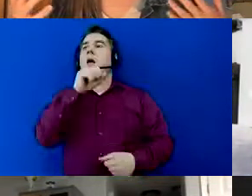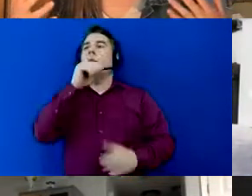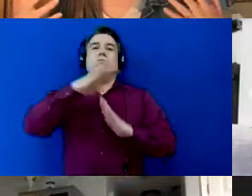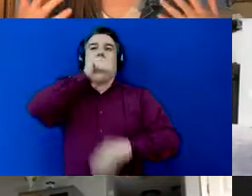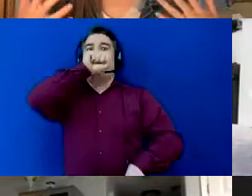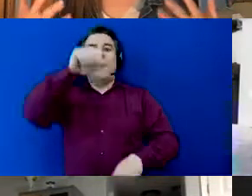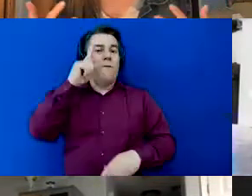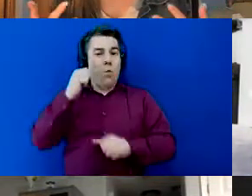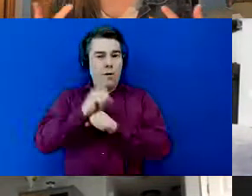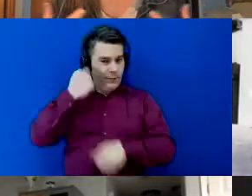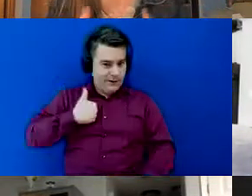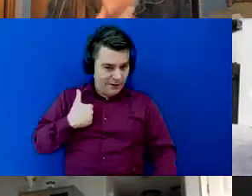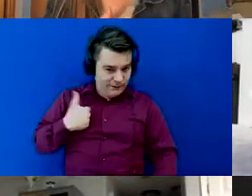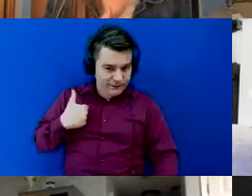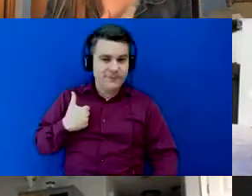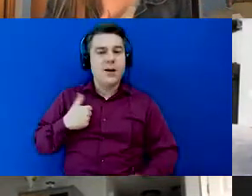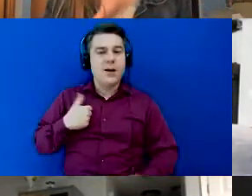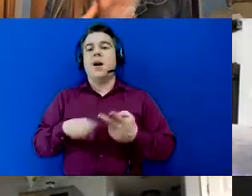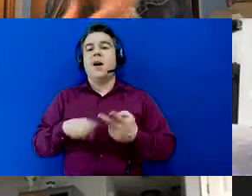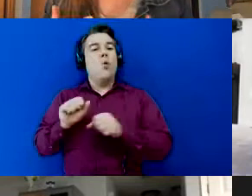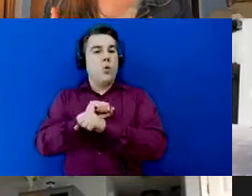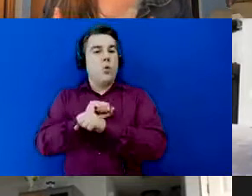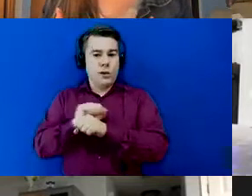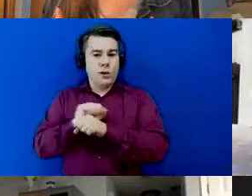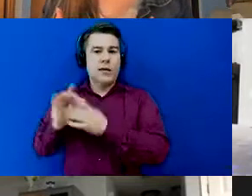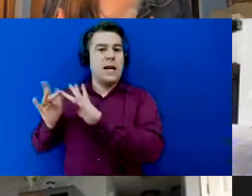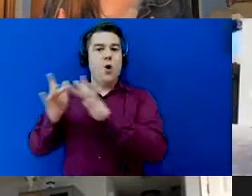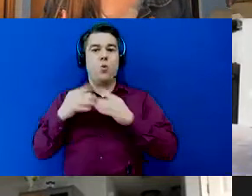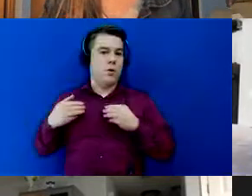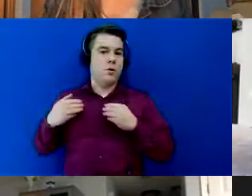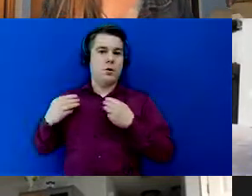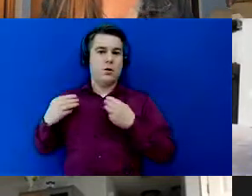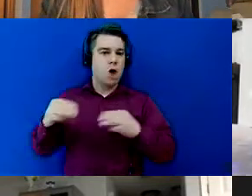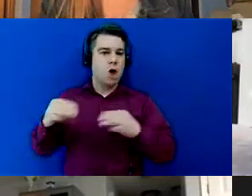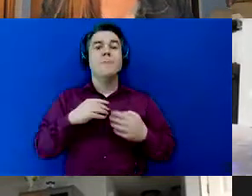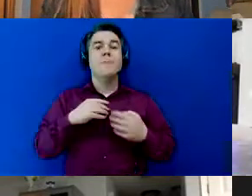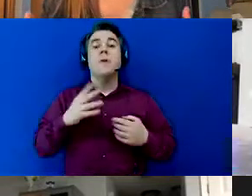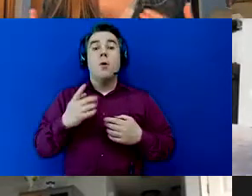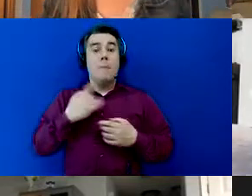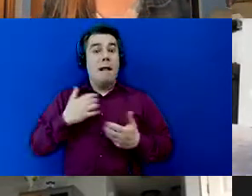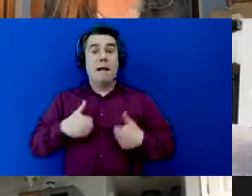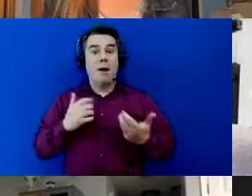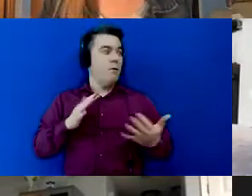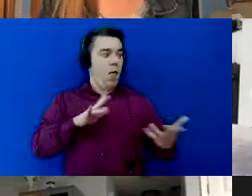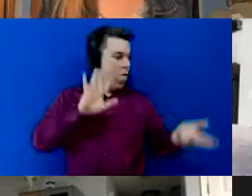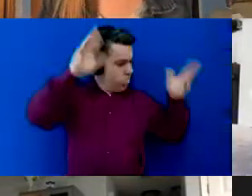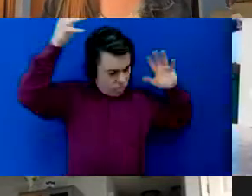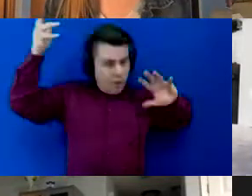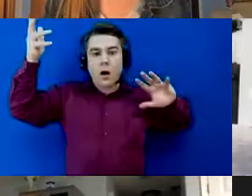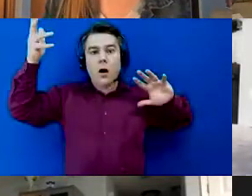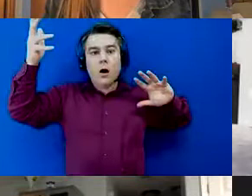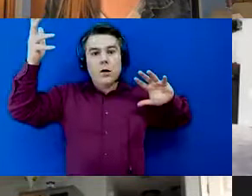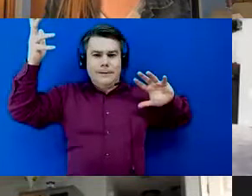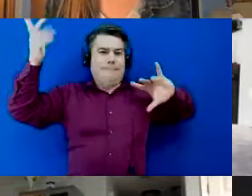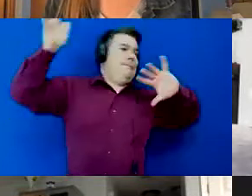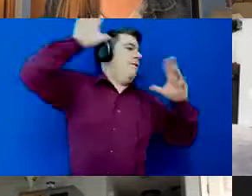and working network marketing is when my life gets turned upside down um I I can come back I can